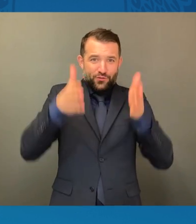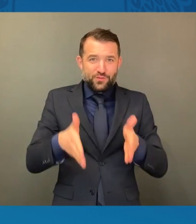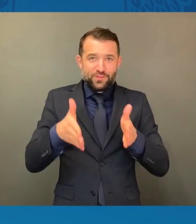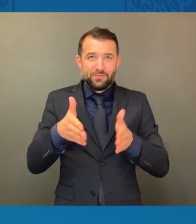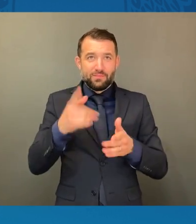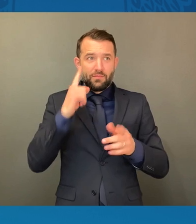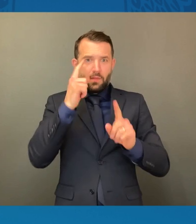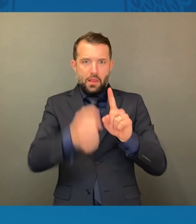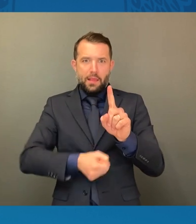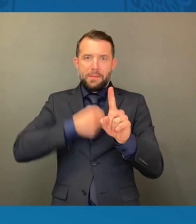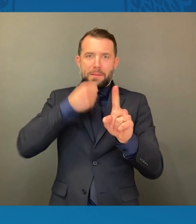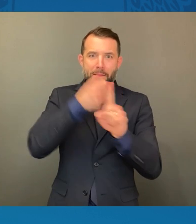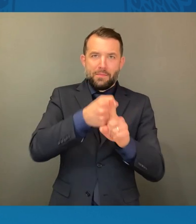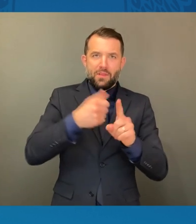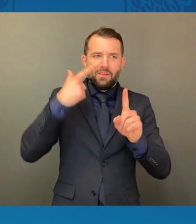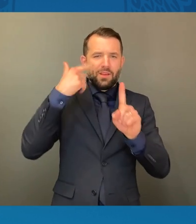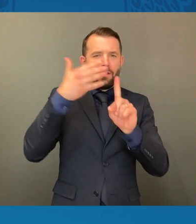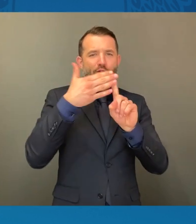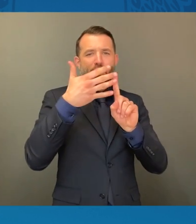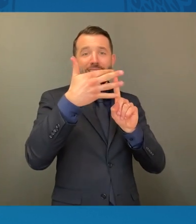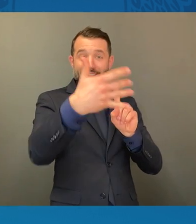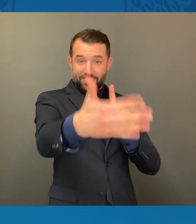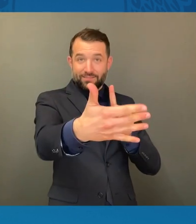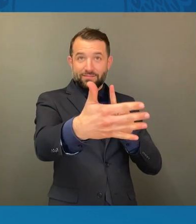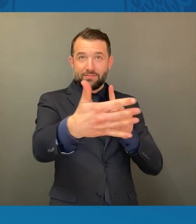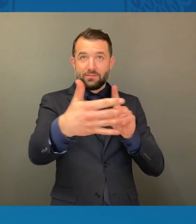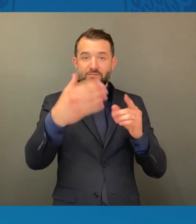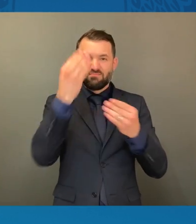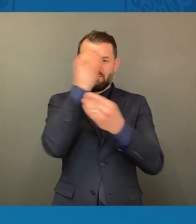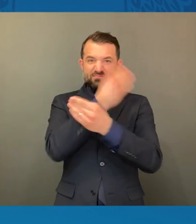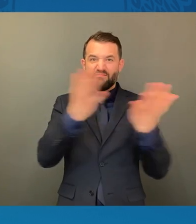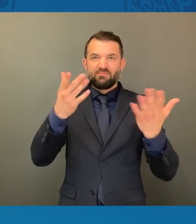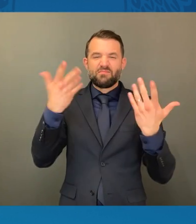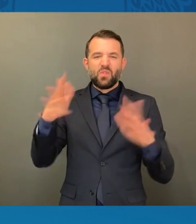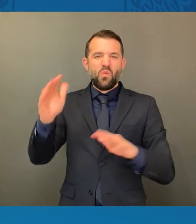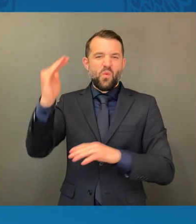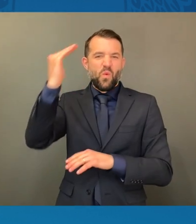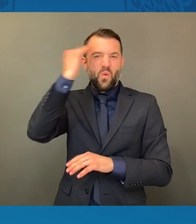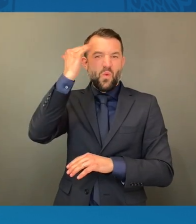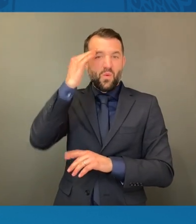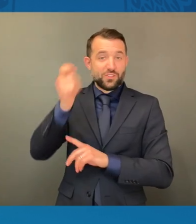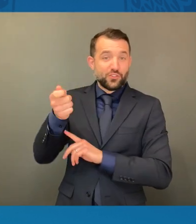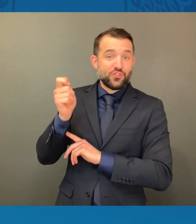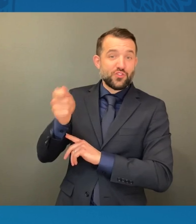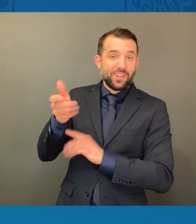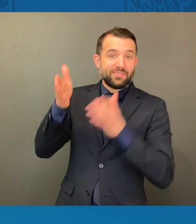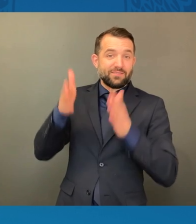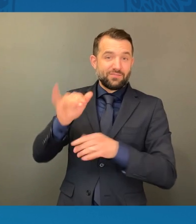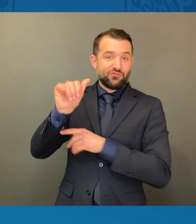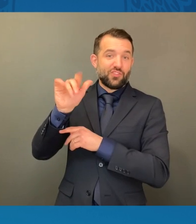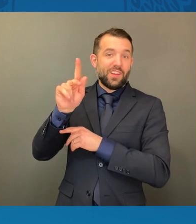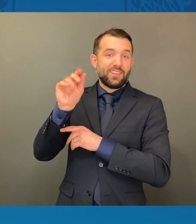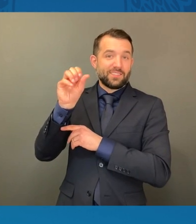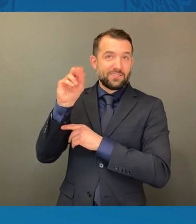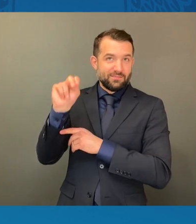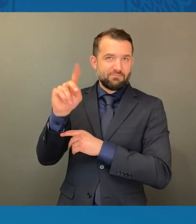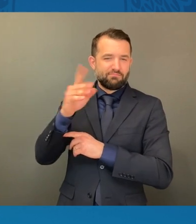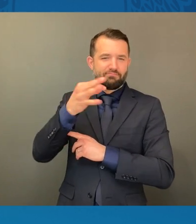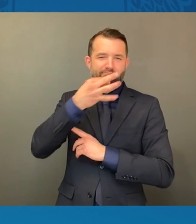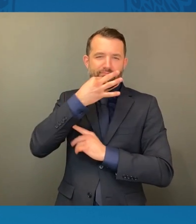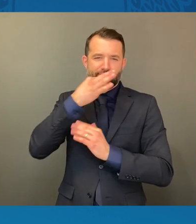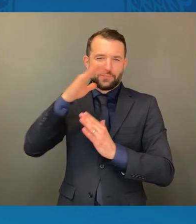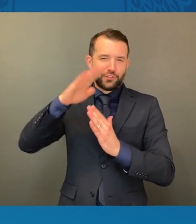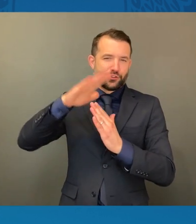And I'll tell you what I think you know, Judge Jackson is a phenomenal jurist with a record of excellence,